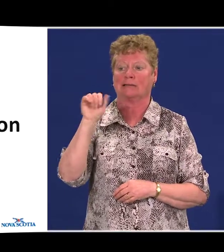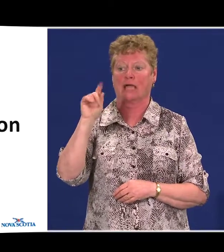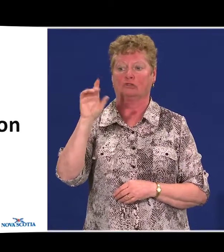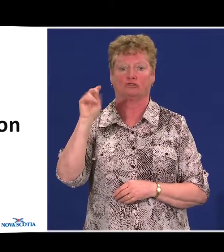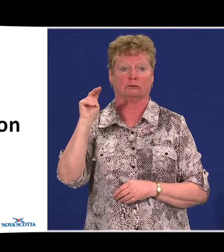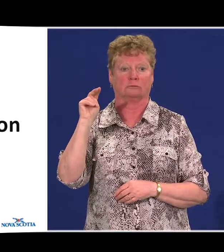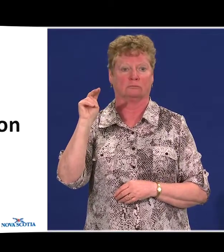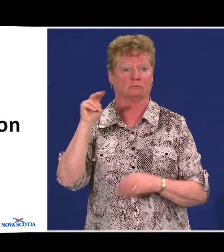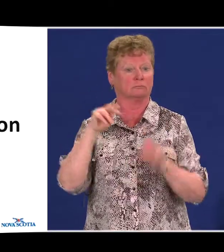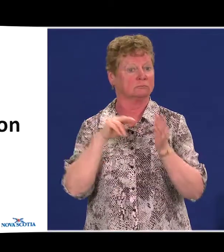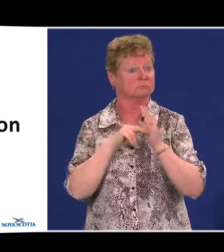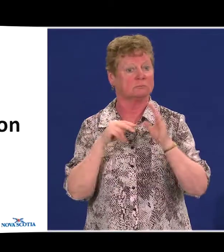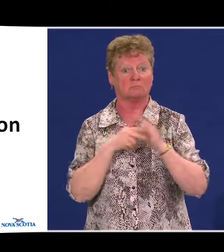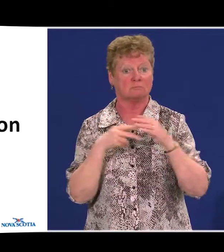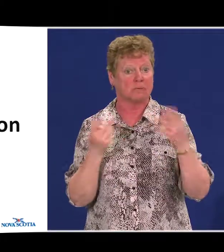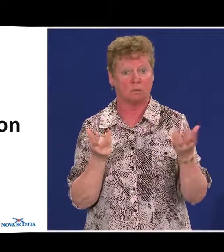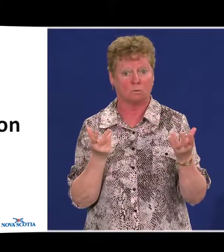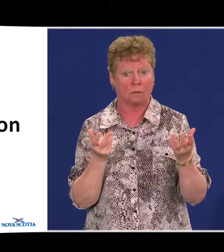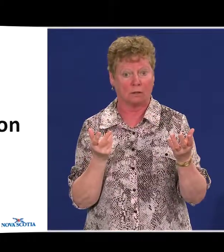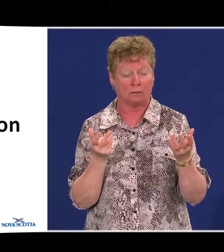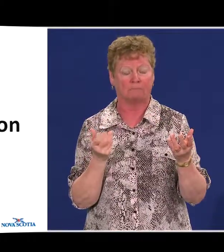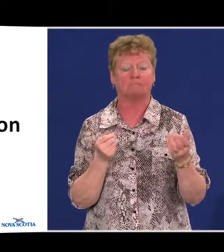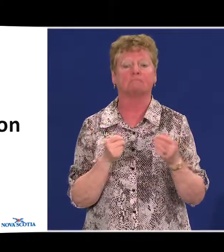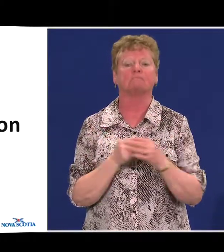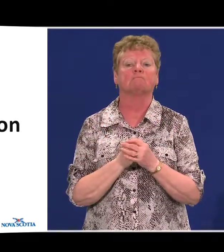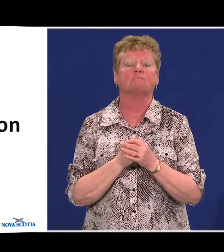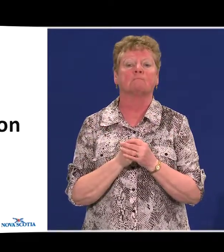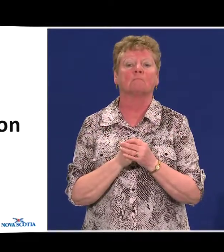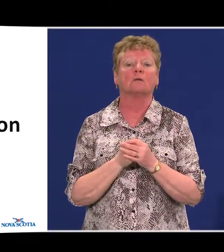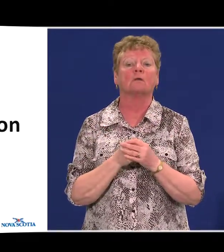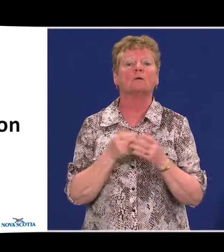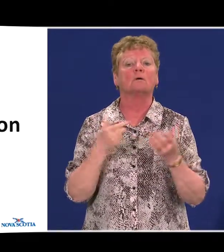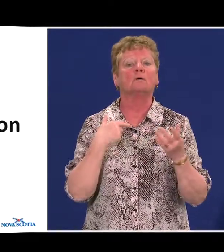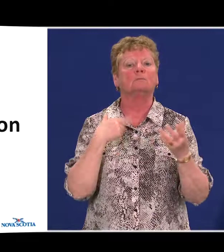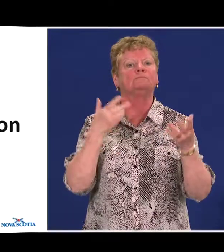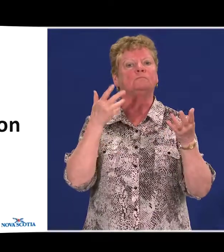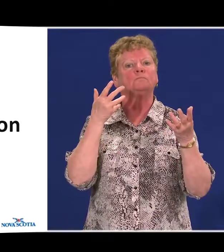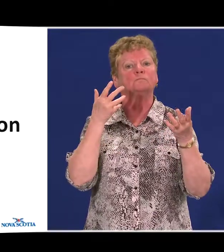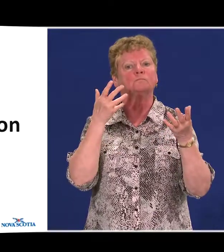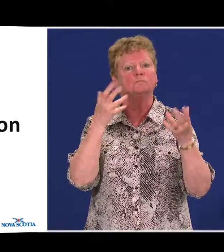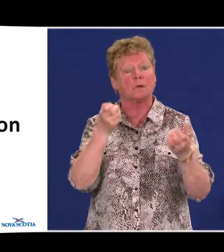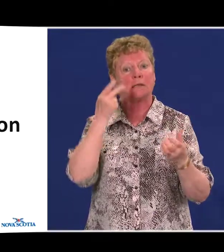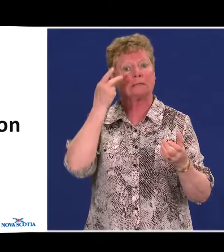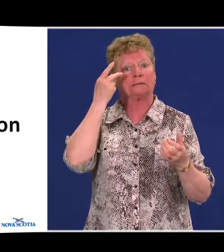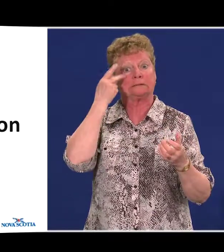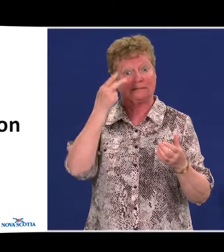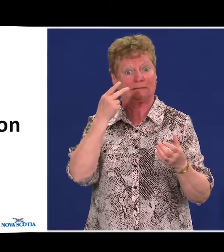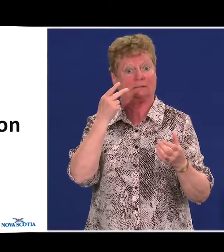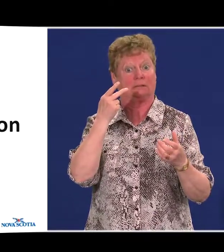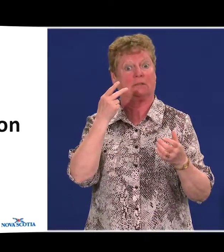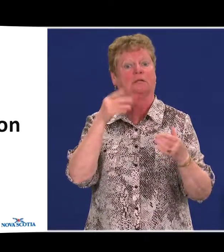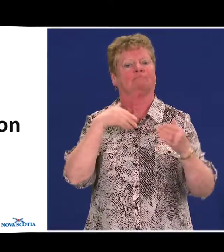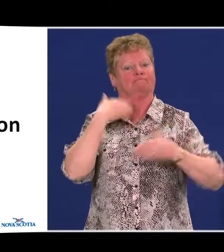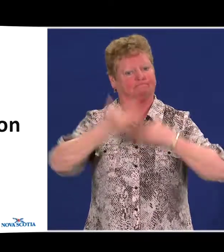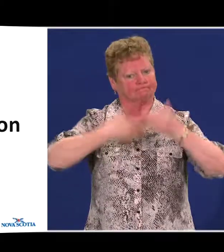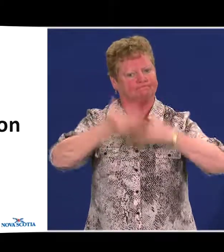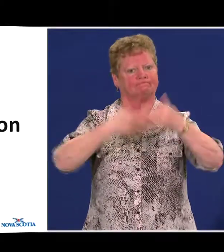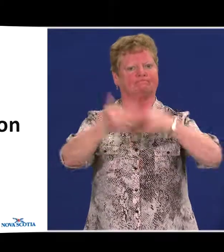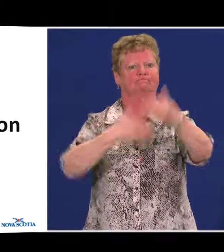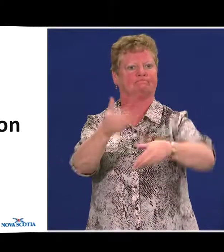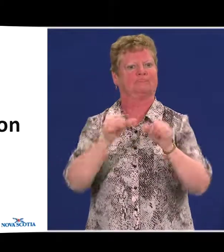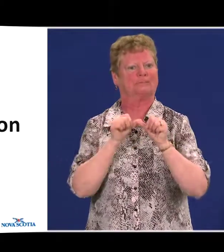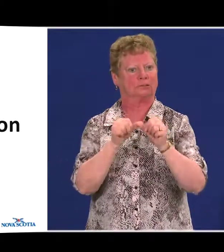Progressive realization means that we want to see things continuously moving forward.